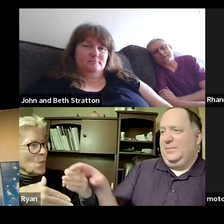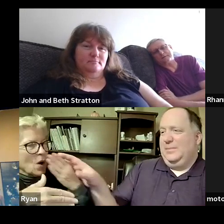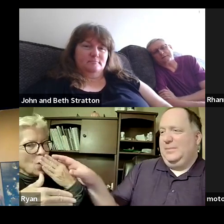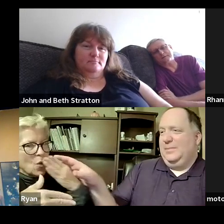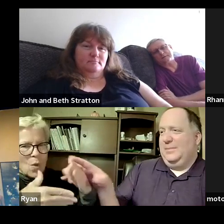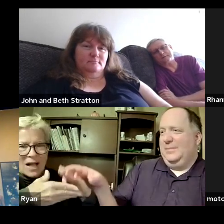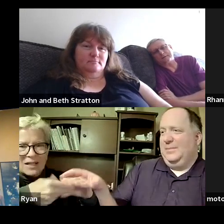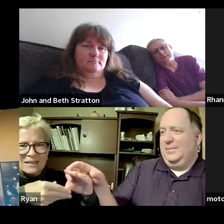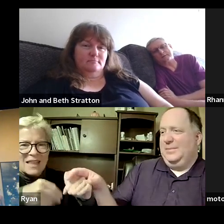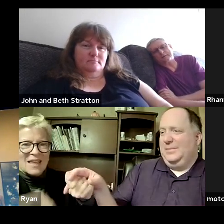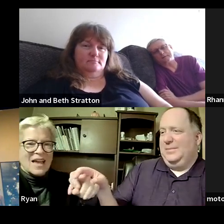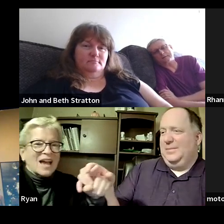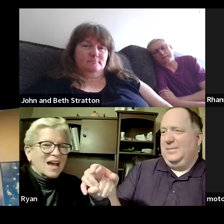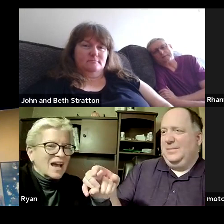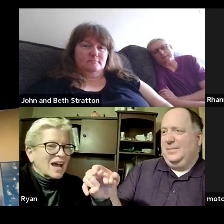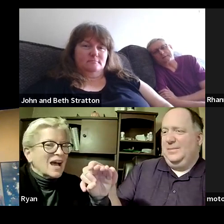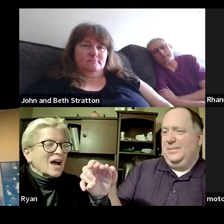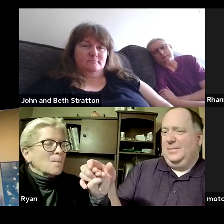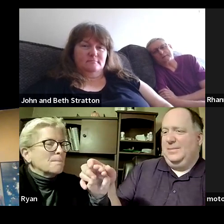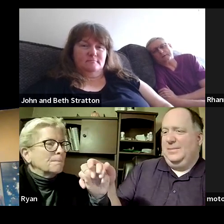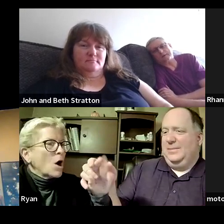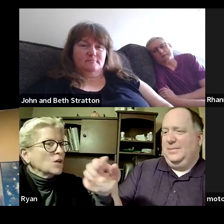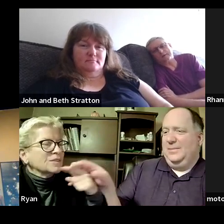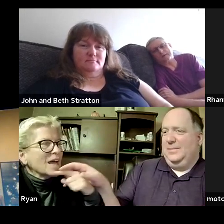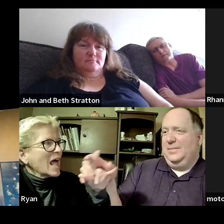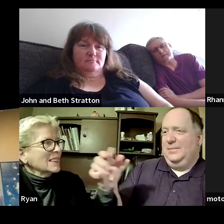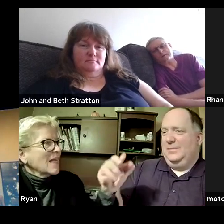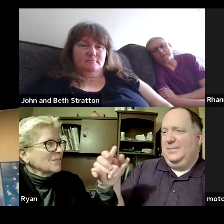ryan okay so bethany and john yes